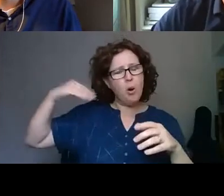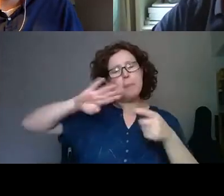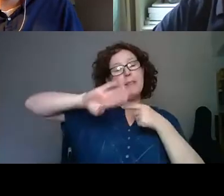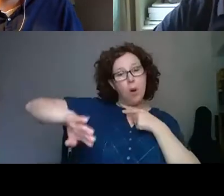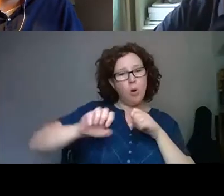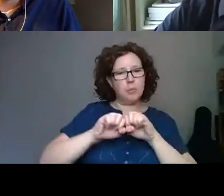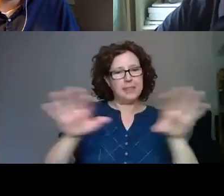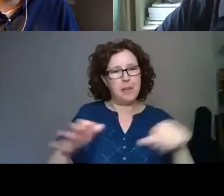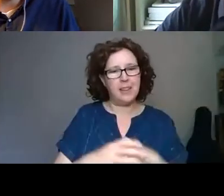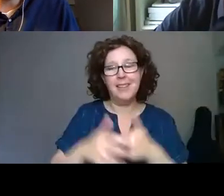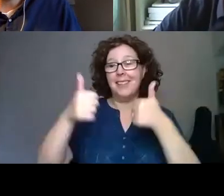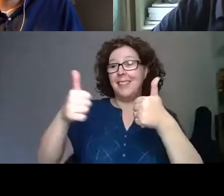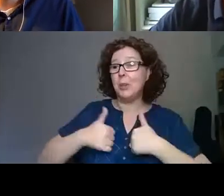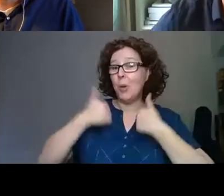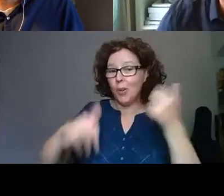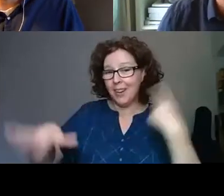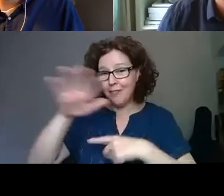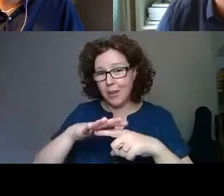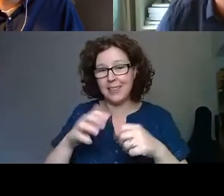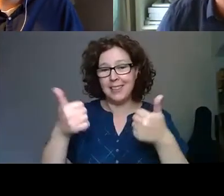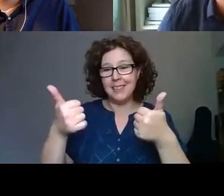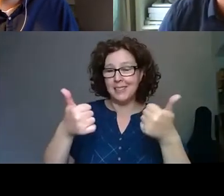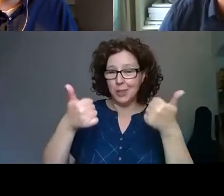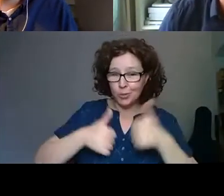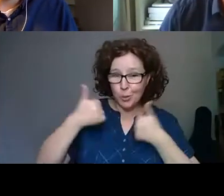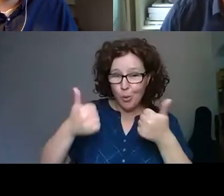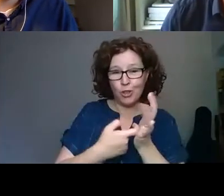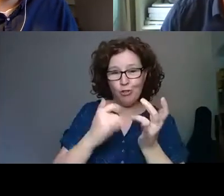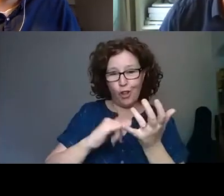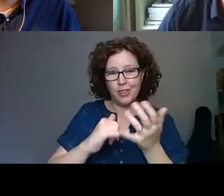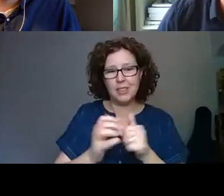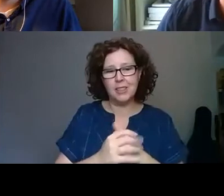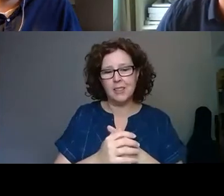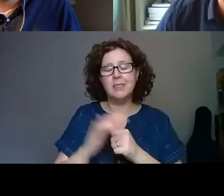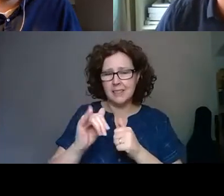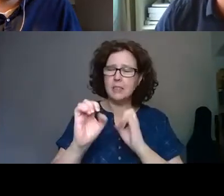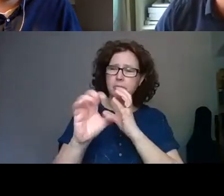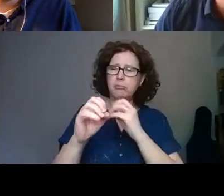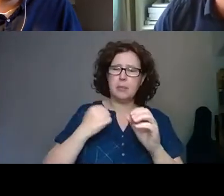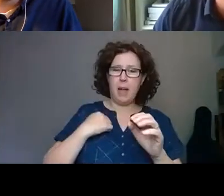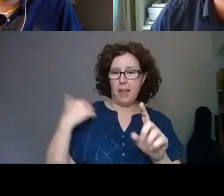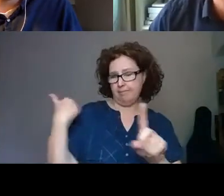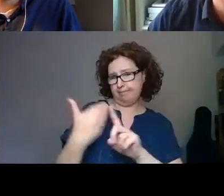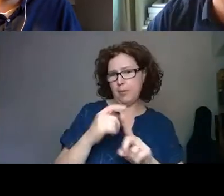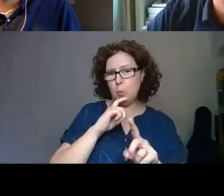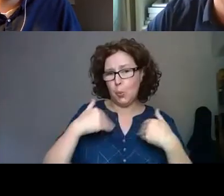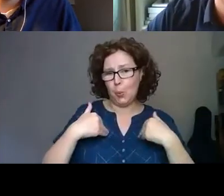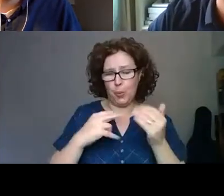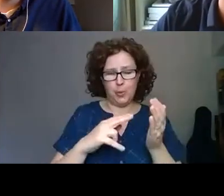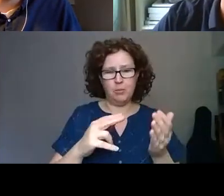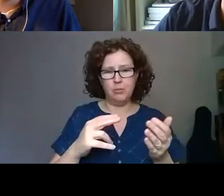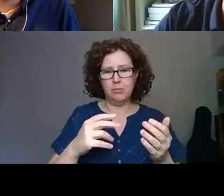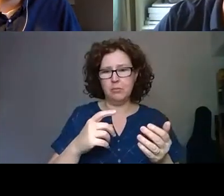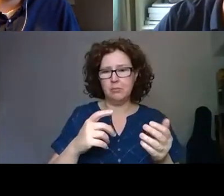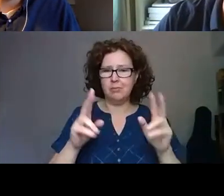Good morning, Ross. Morning, everyone. Yeah. Yeah. So a little bit of context to who we are. The nerve center